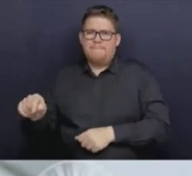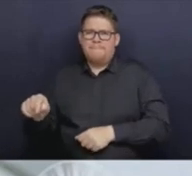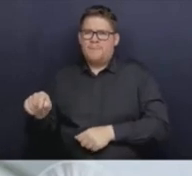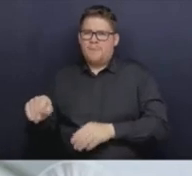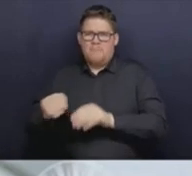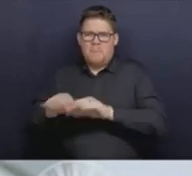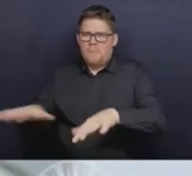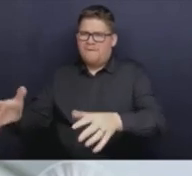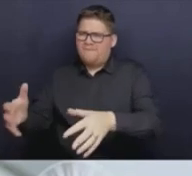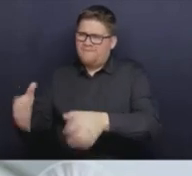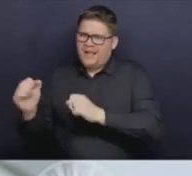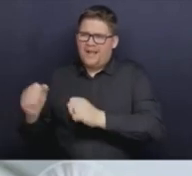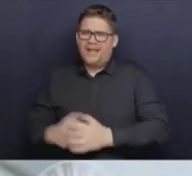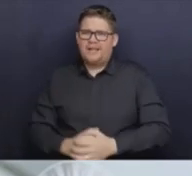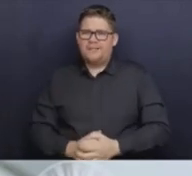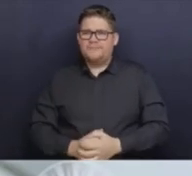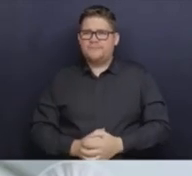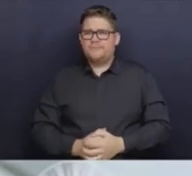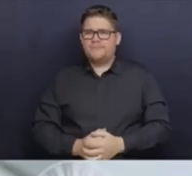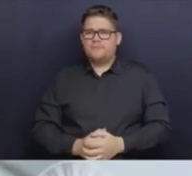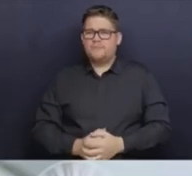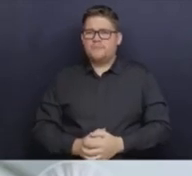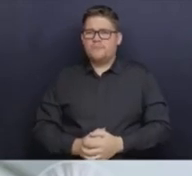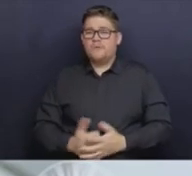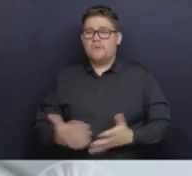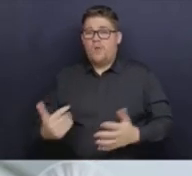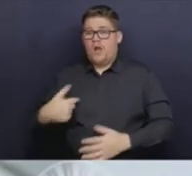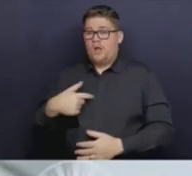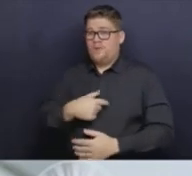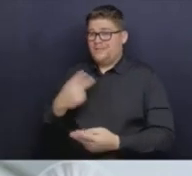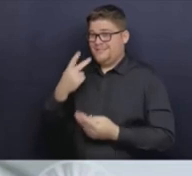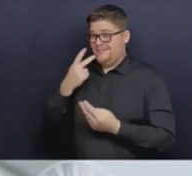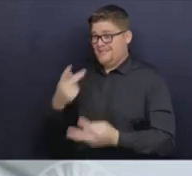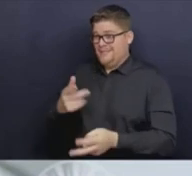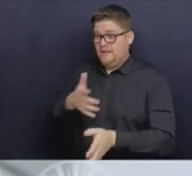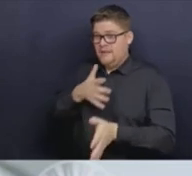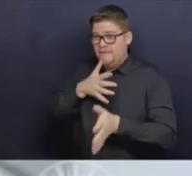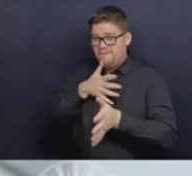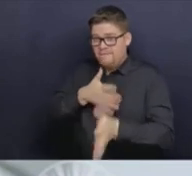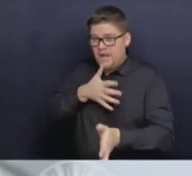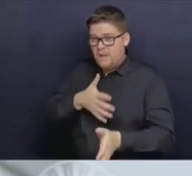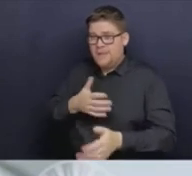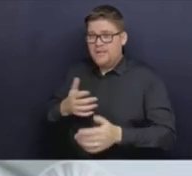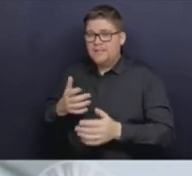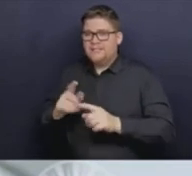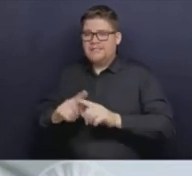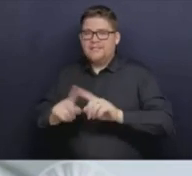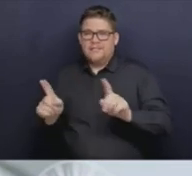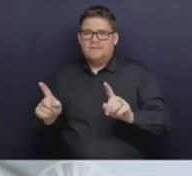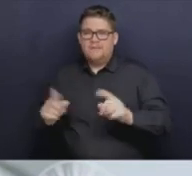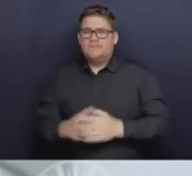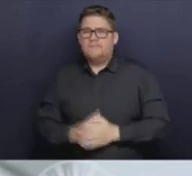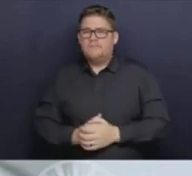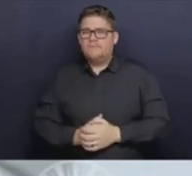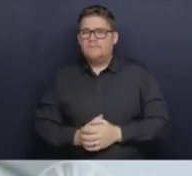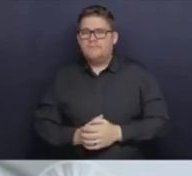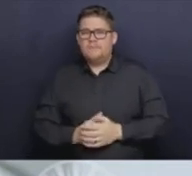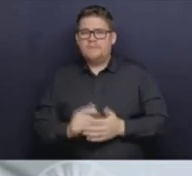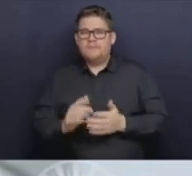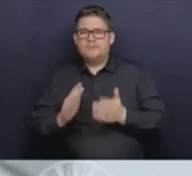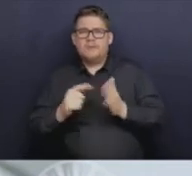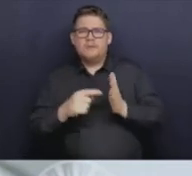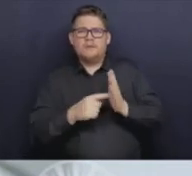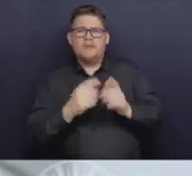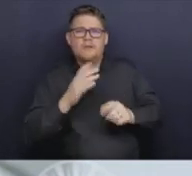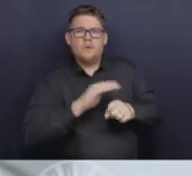clinical pattern of what we see with norovirus, for example, is quite different from some of the GI